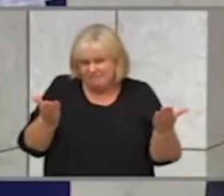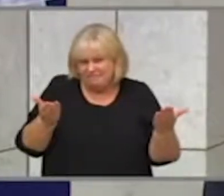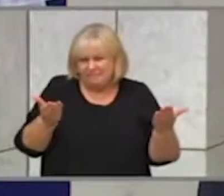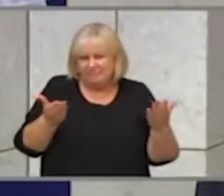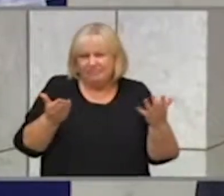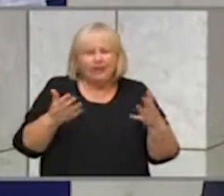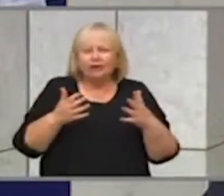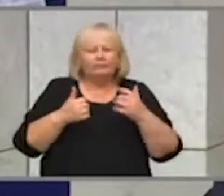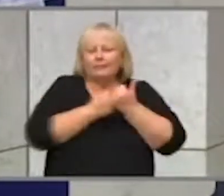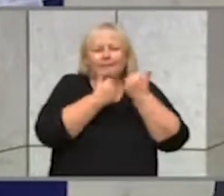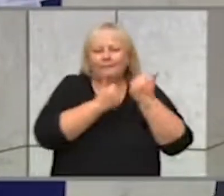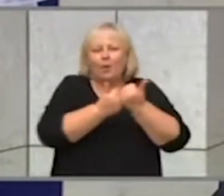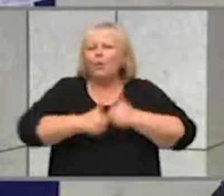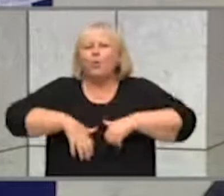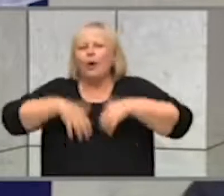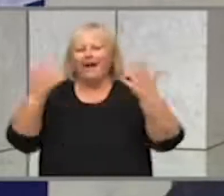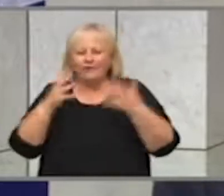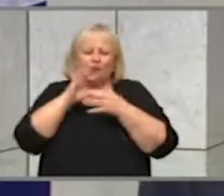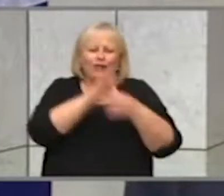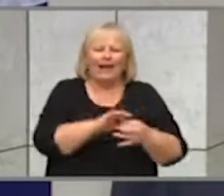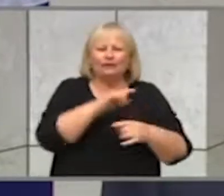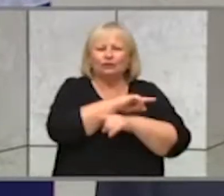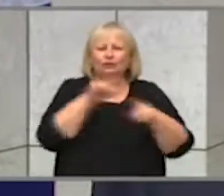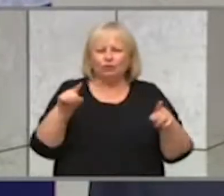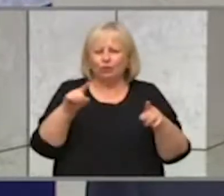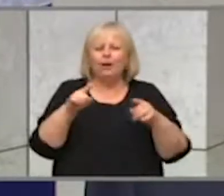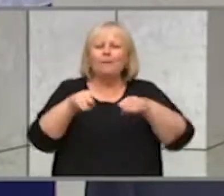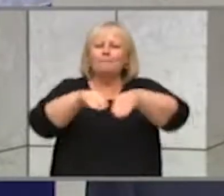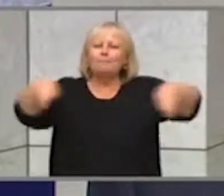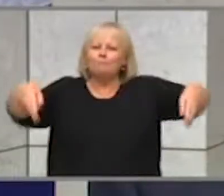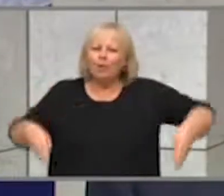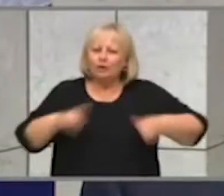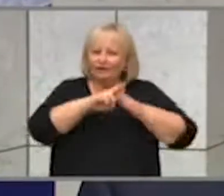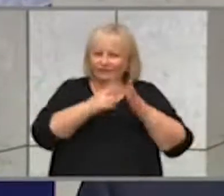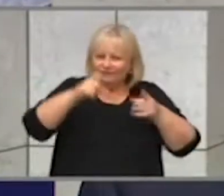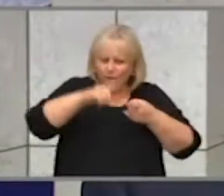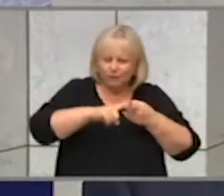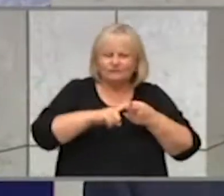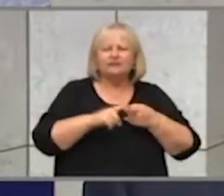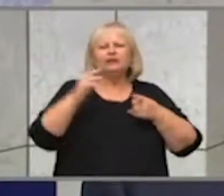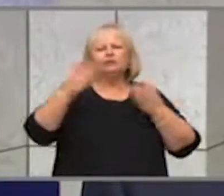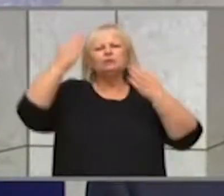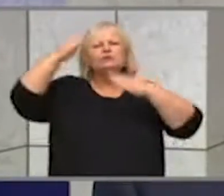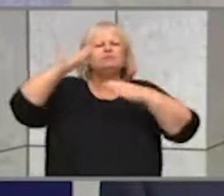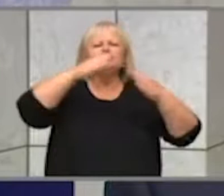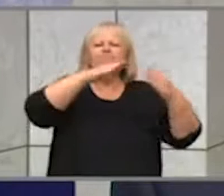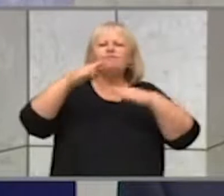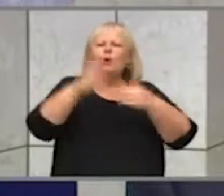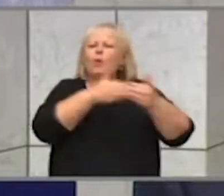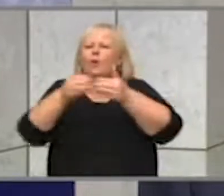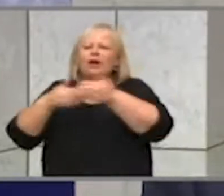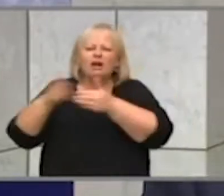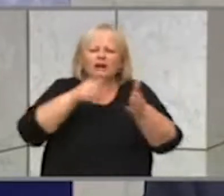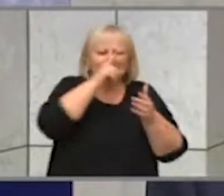manner of assistance which will relate to the work done by the Border Force, logisticians and other supports that will be